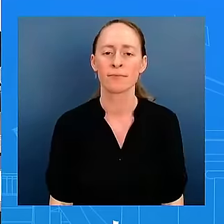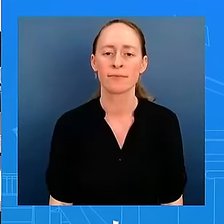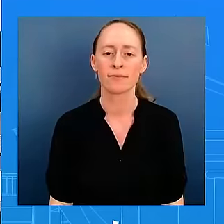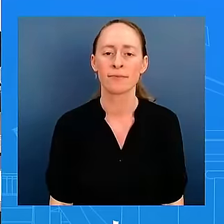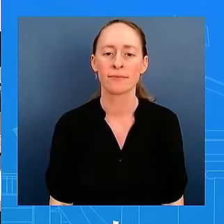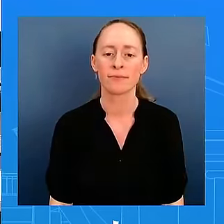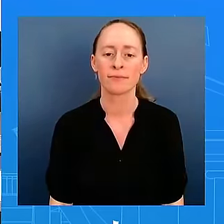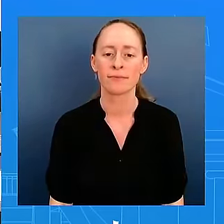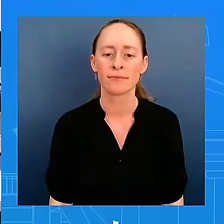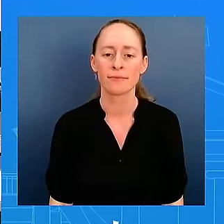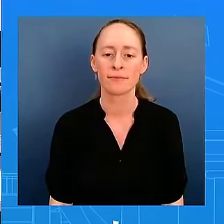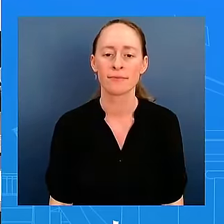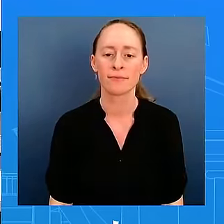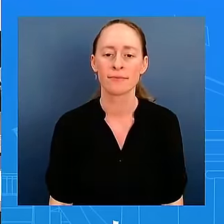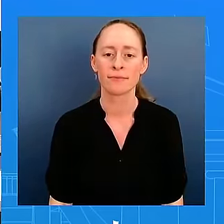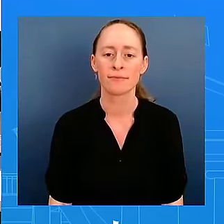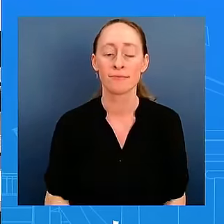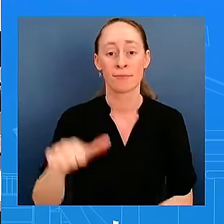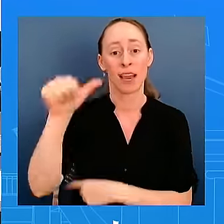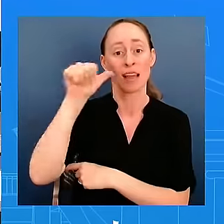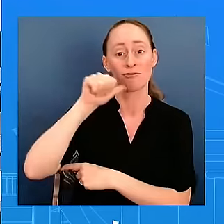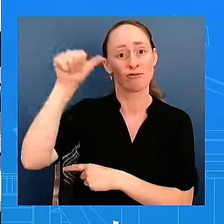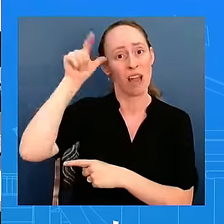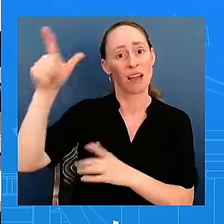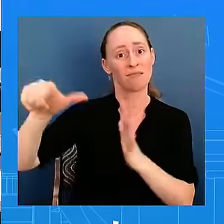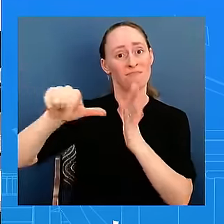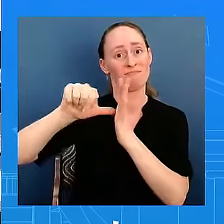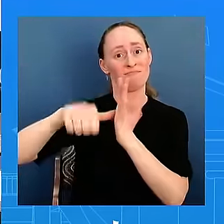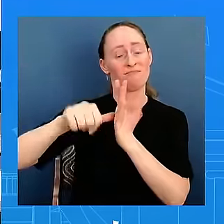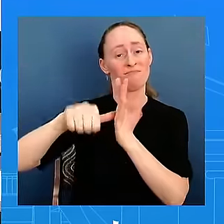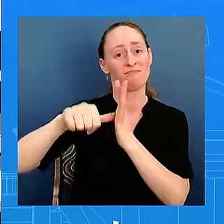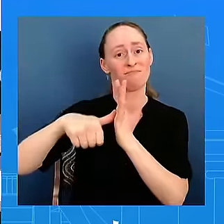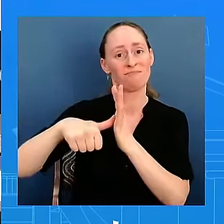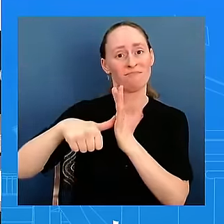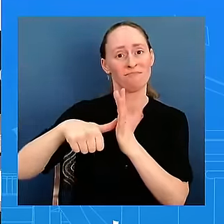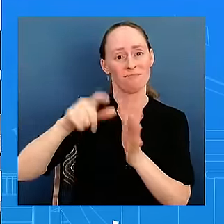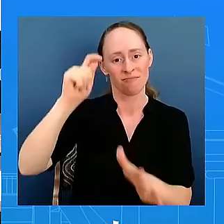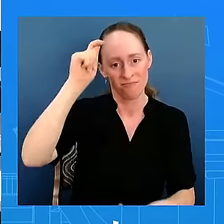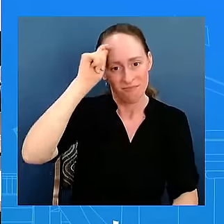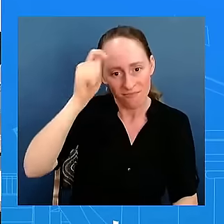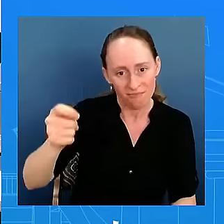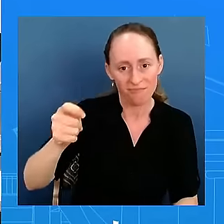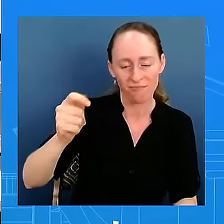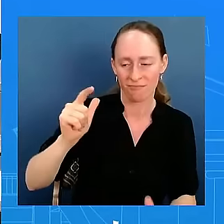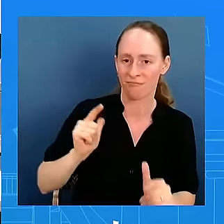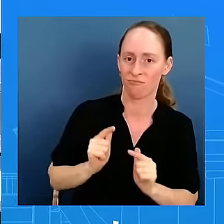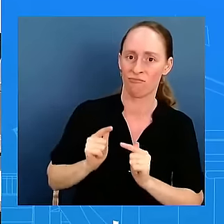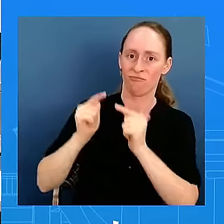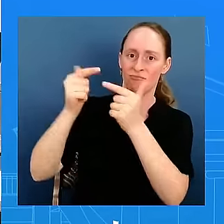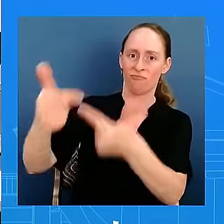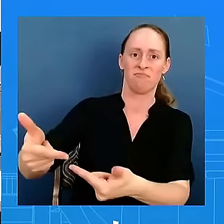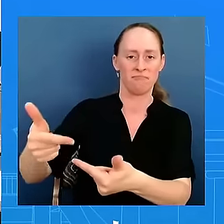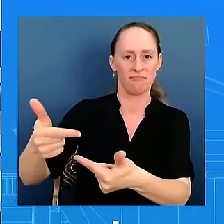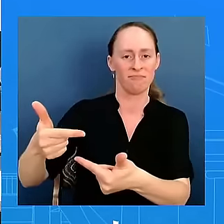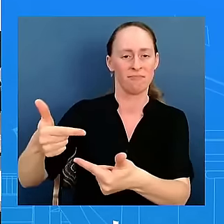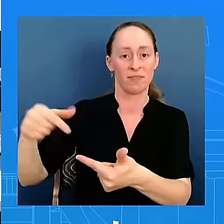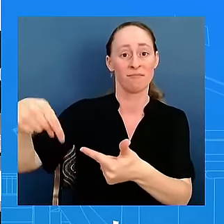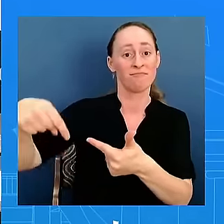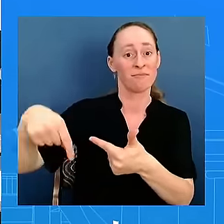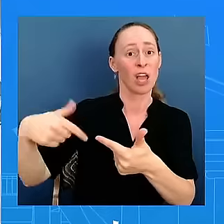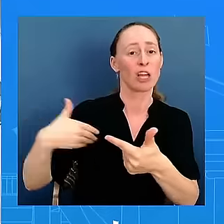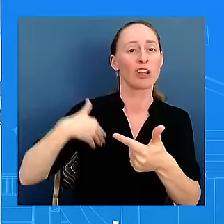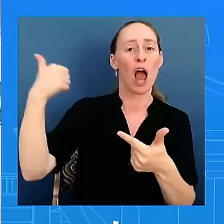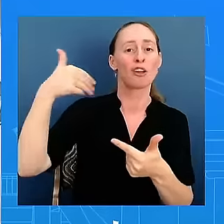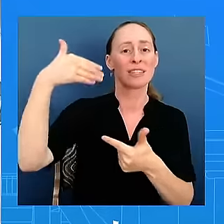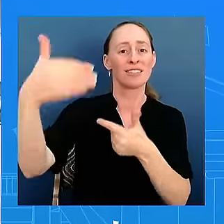okay one of the central themes uh and you just mentioned his commitment in 2020 to run as a bridge candidate two weeks ago at